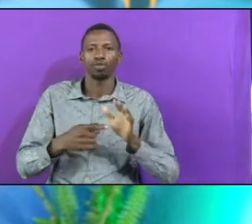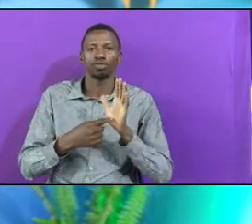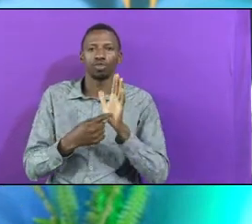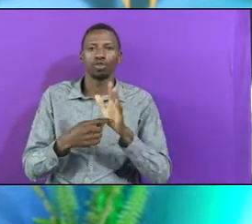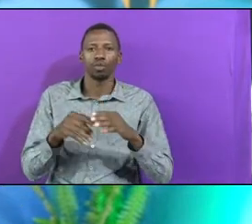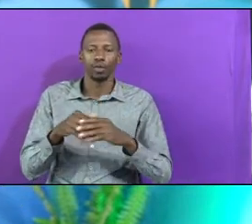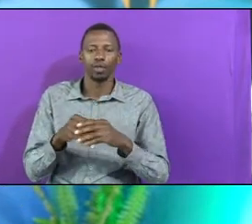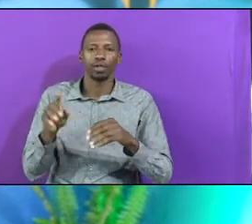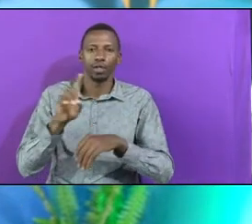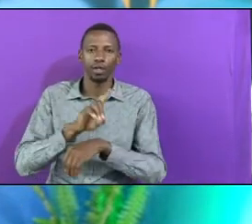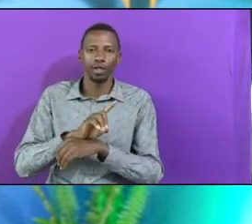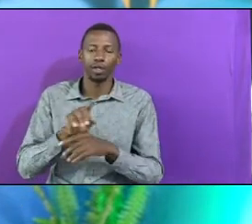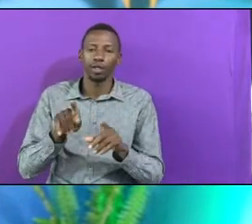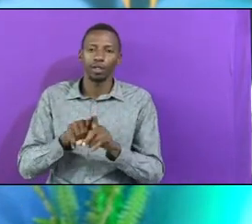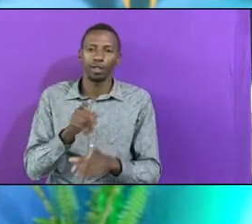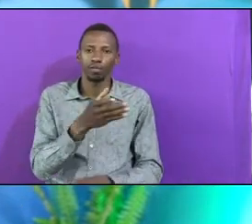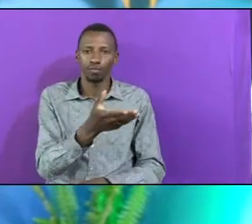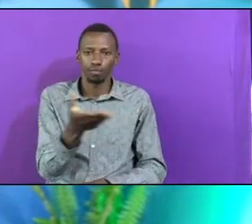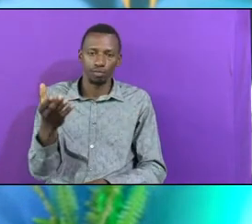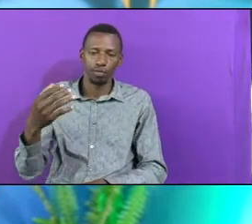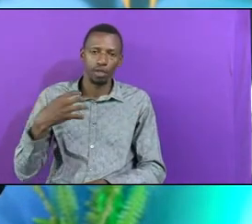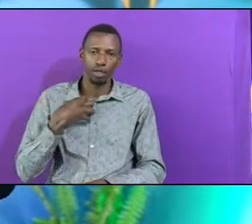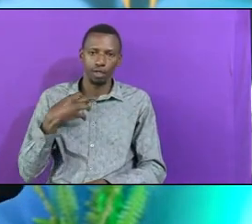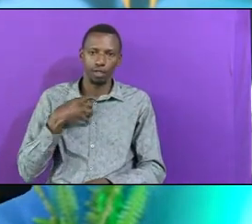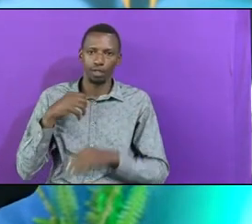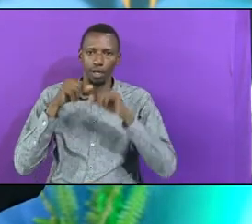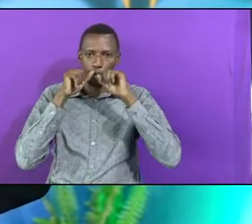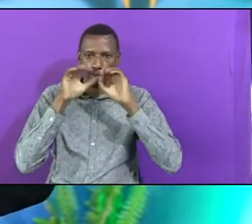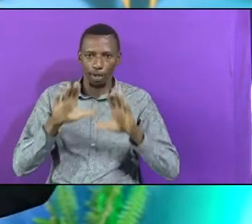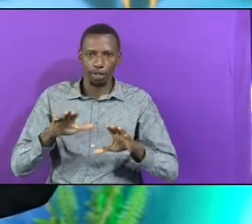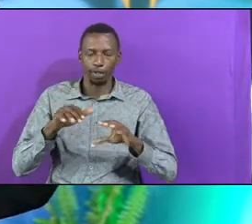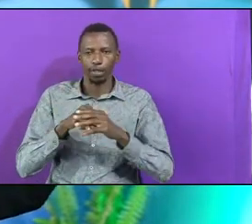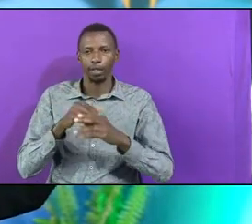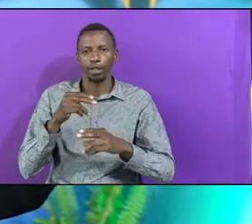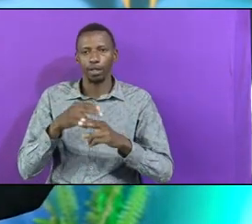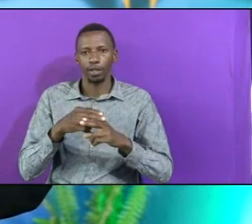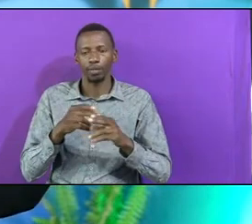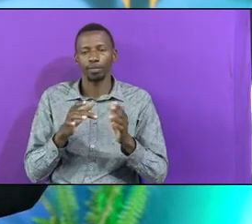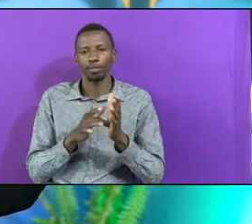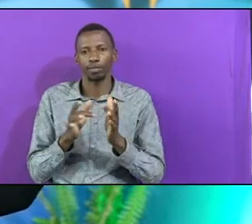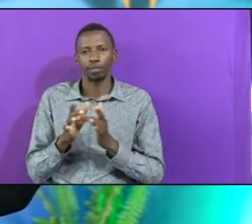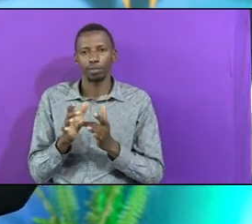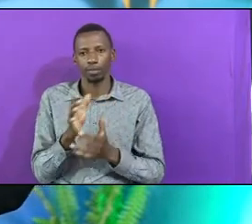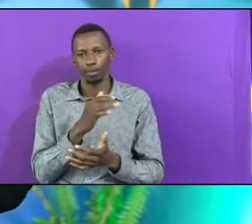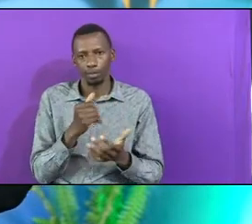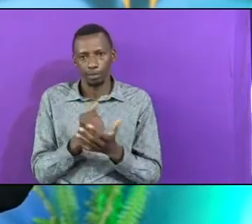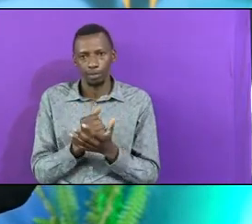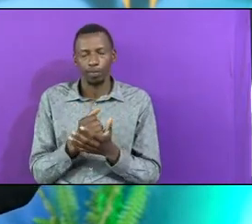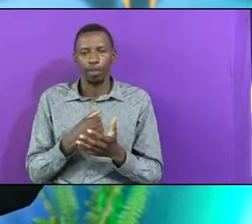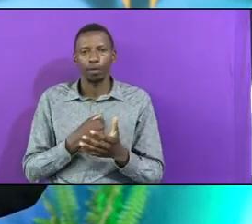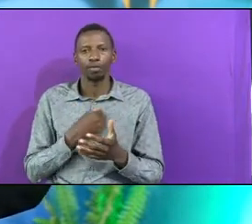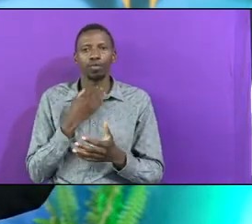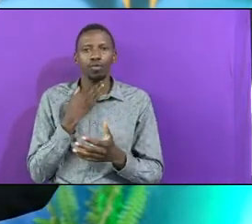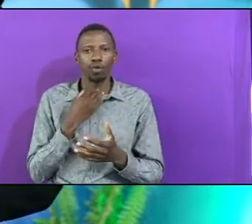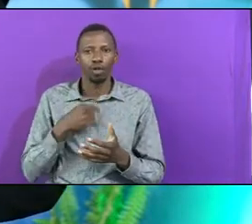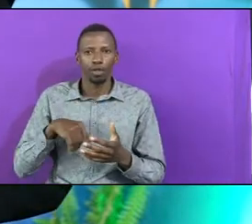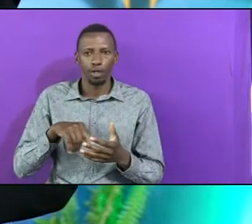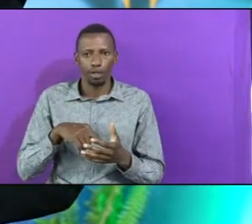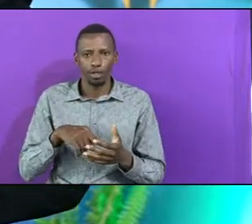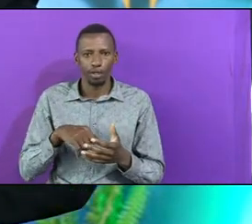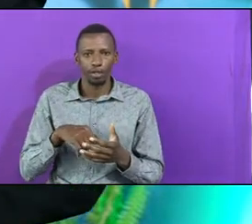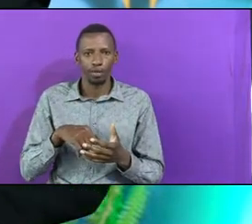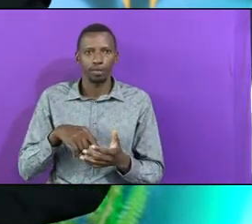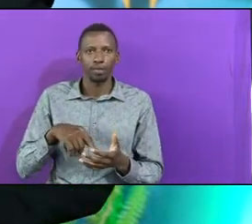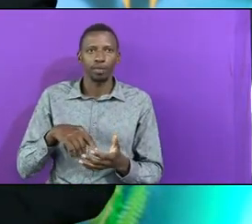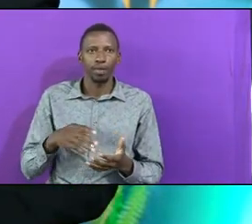that you will be richly blessed in Jesus name. So I want us to rise up in honor of the word of